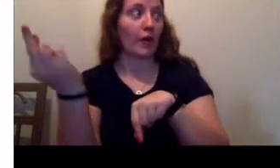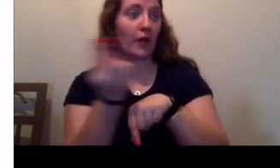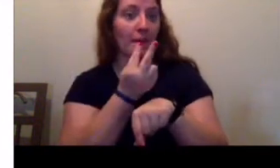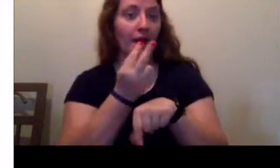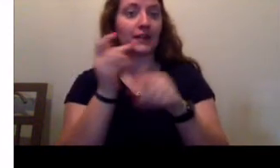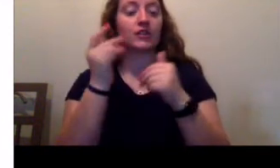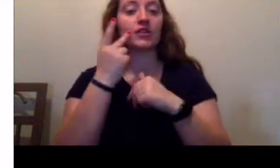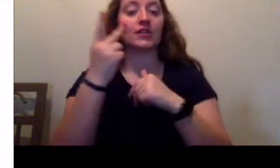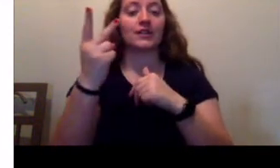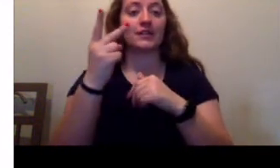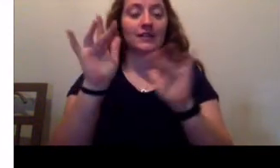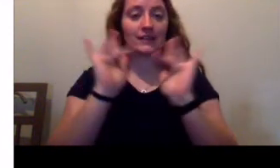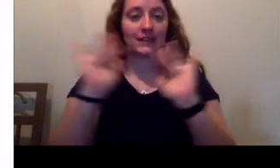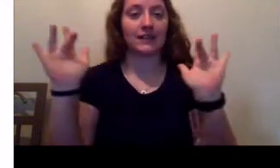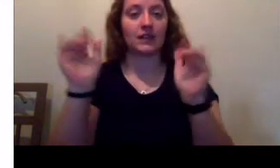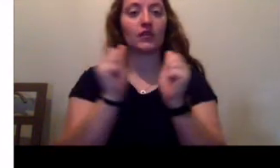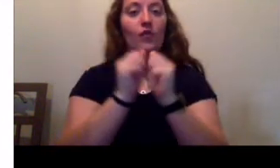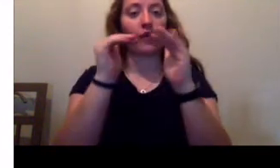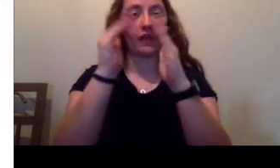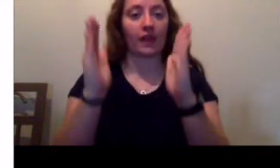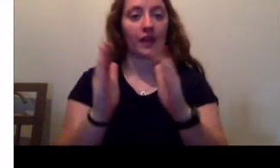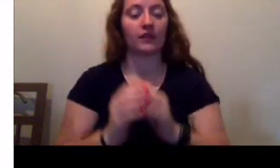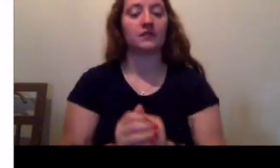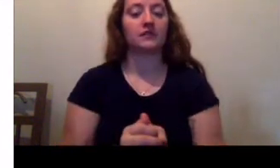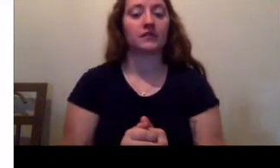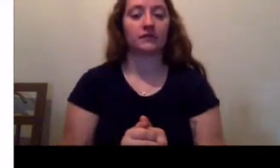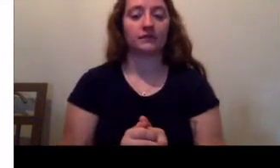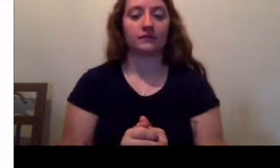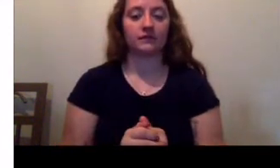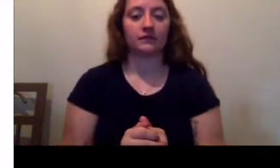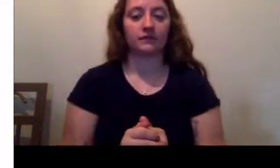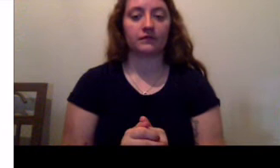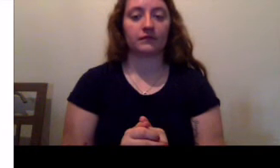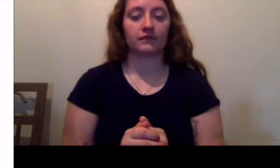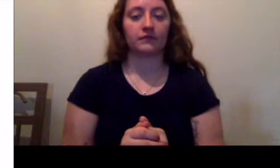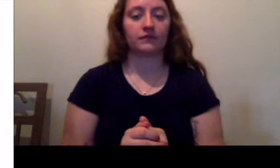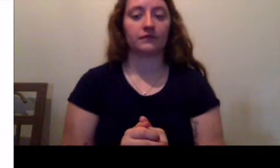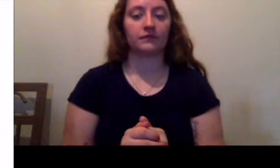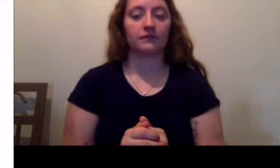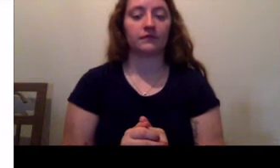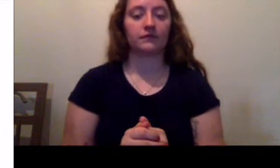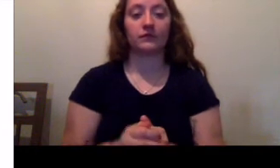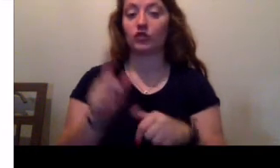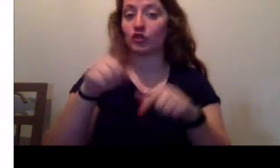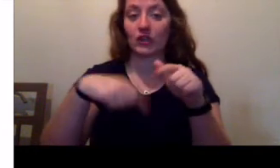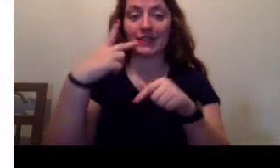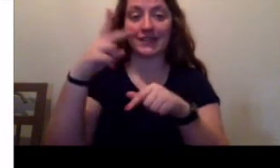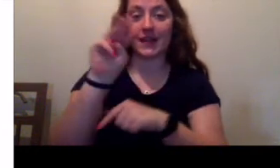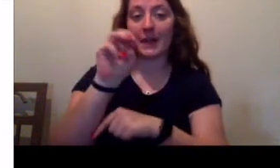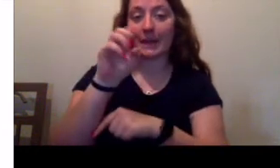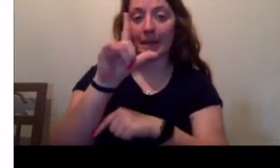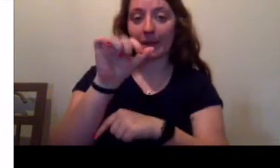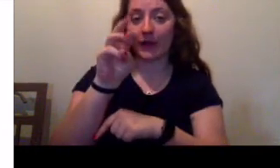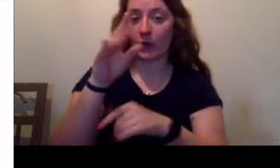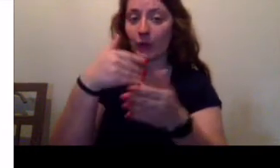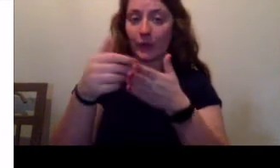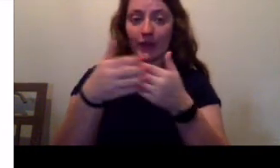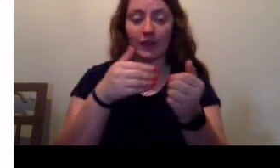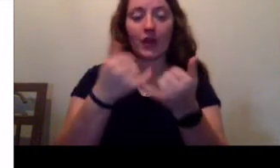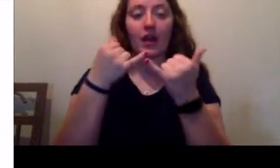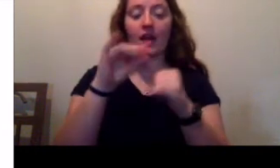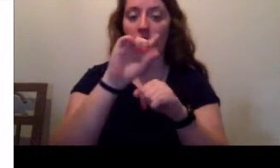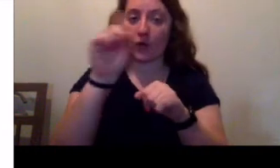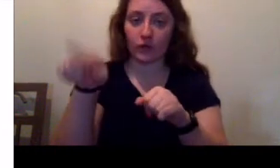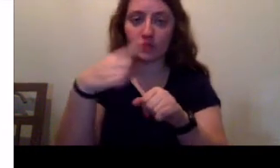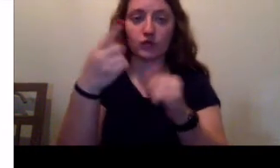clearing with the farmhouse, outlined against the pale sky and the lightning meadow beyond. Now, there were only dark